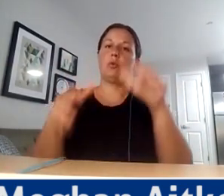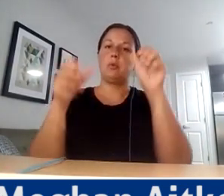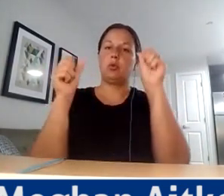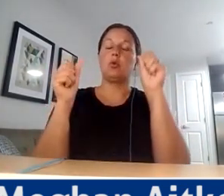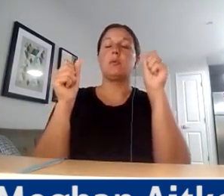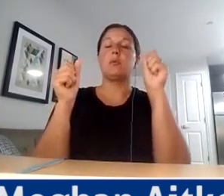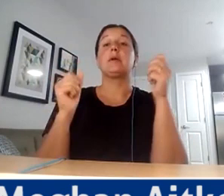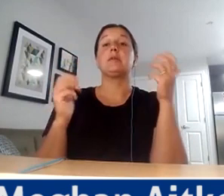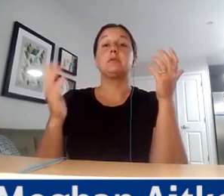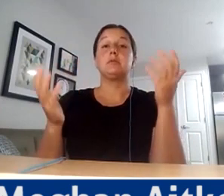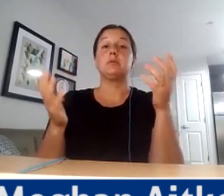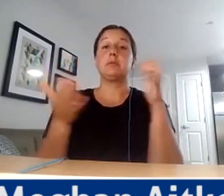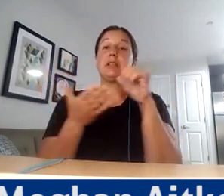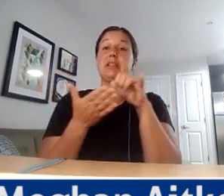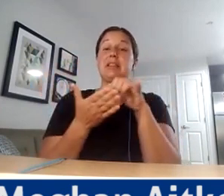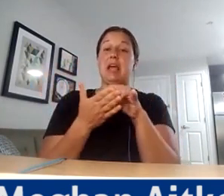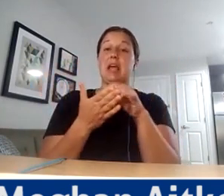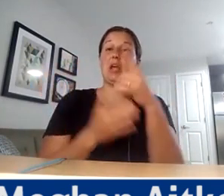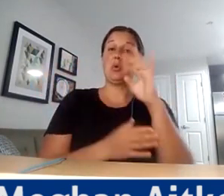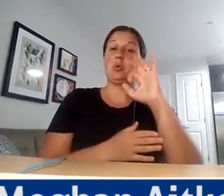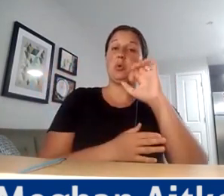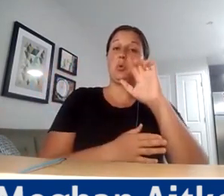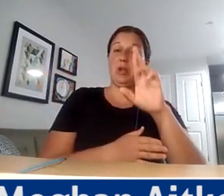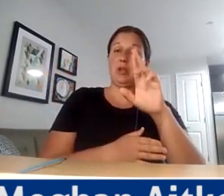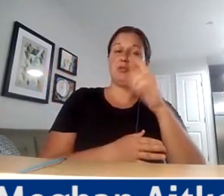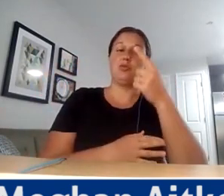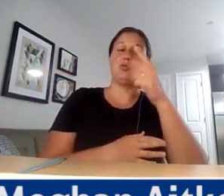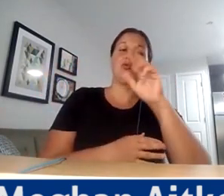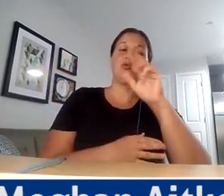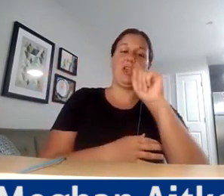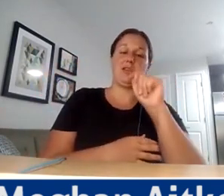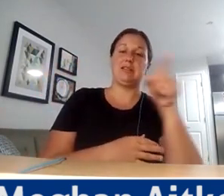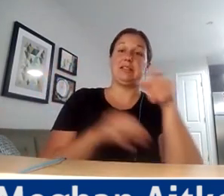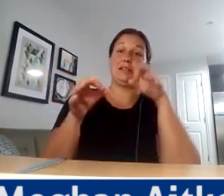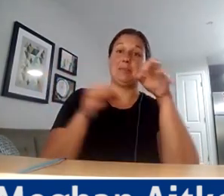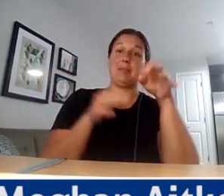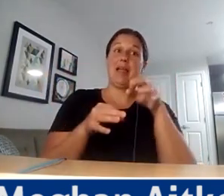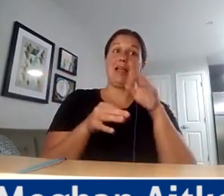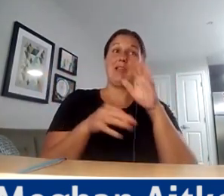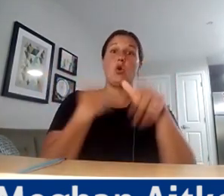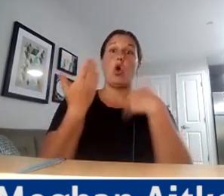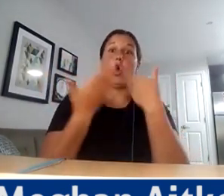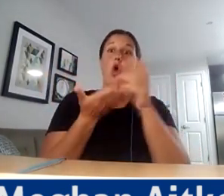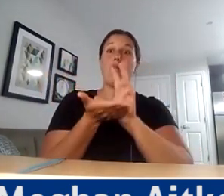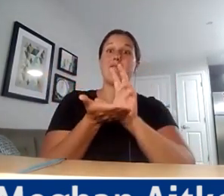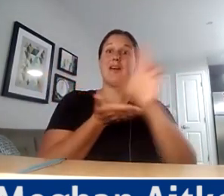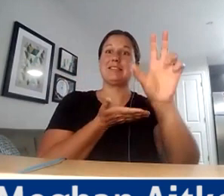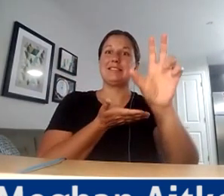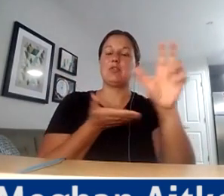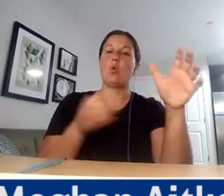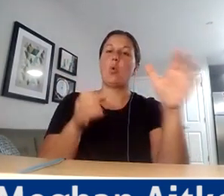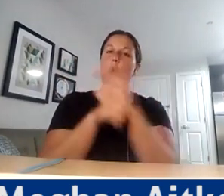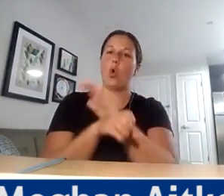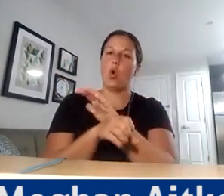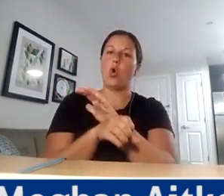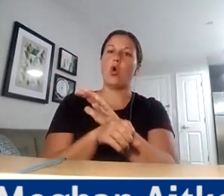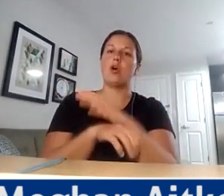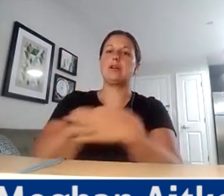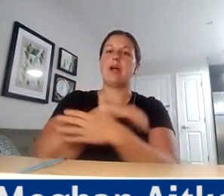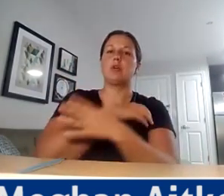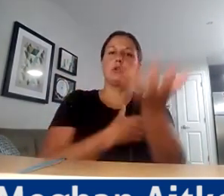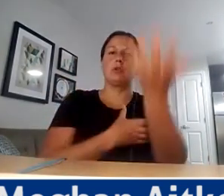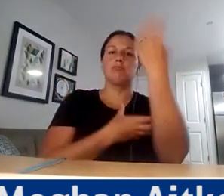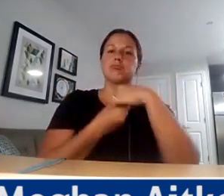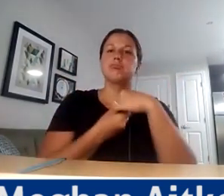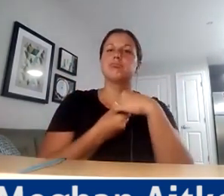And so, that's what Grant was talking about that they're all invested in and it's a whole country being involved with that and they're